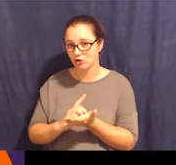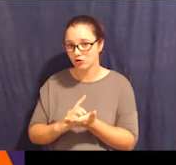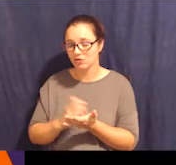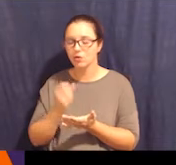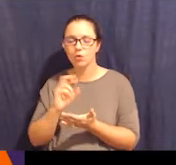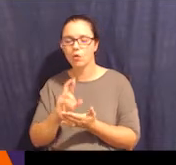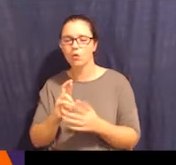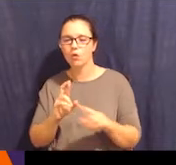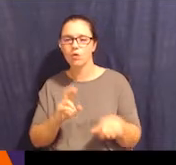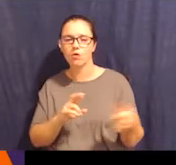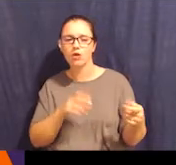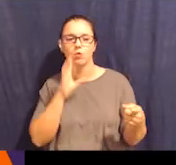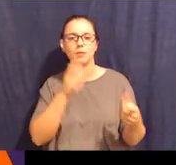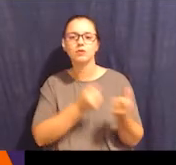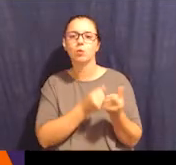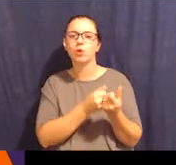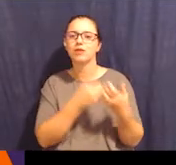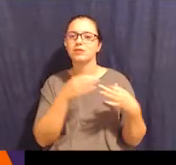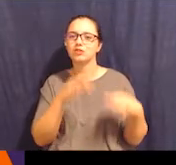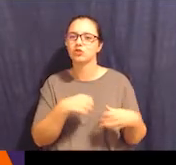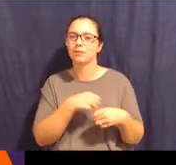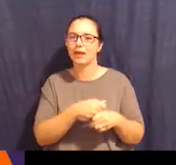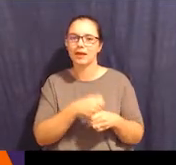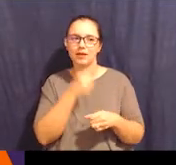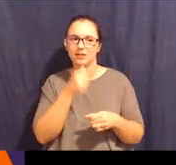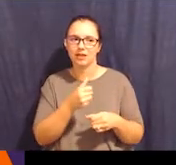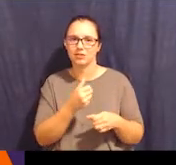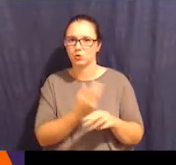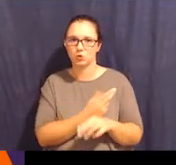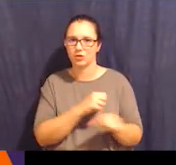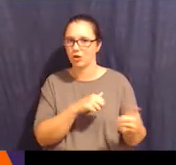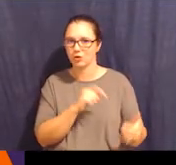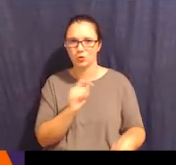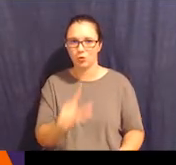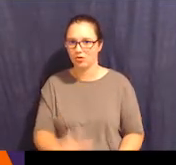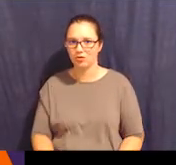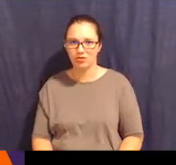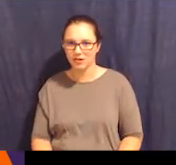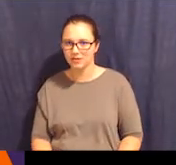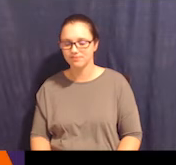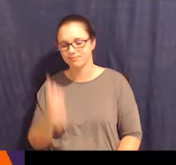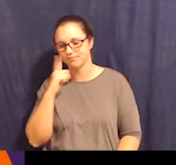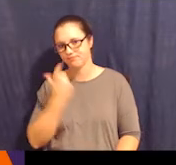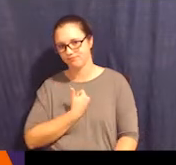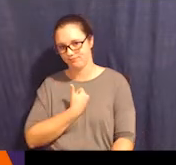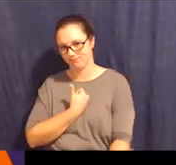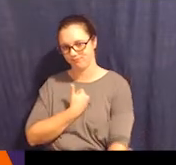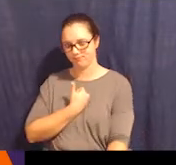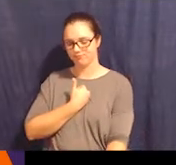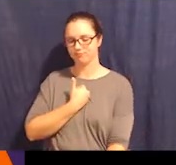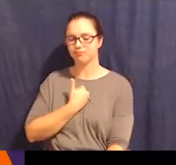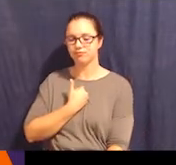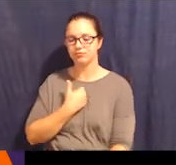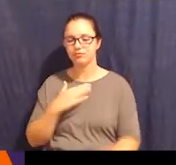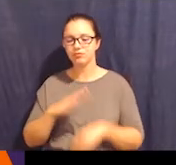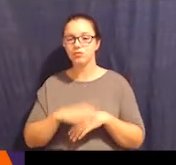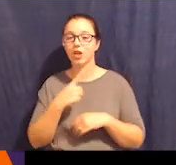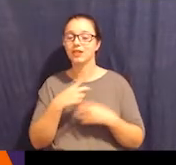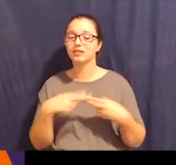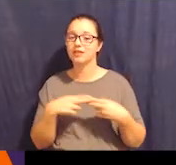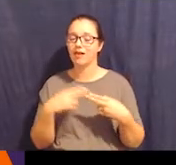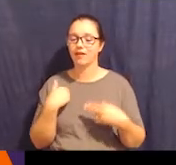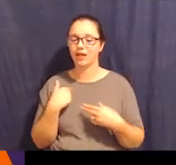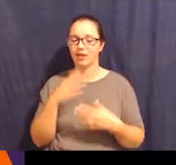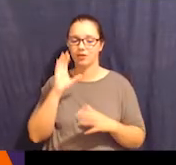other tools? It's up to me. On the slide, have a picture for power of attorney that has a person with gray